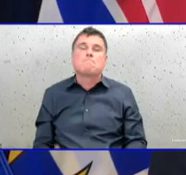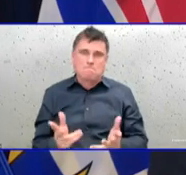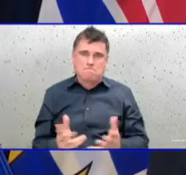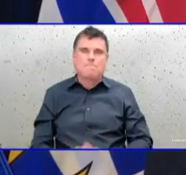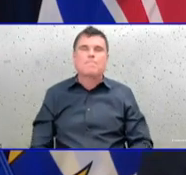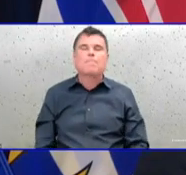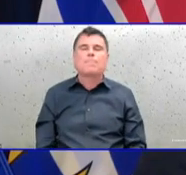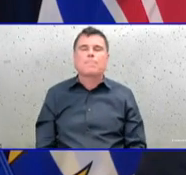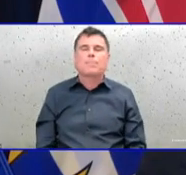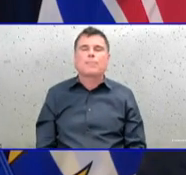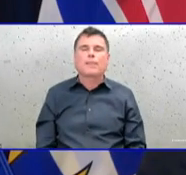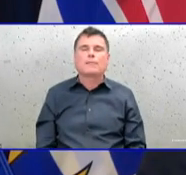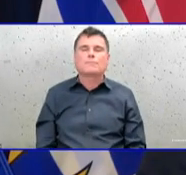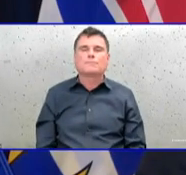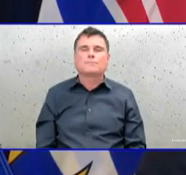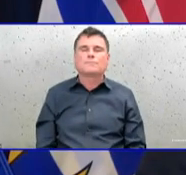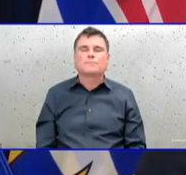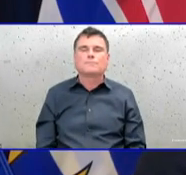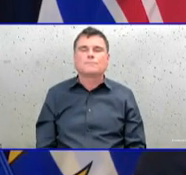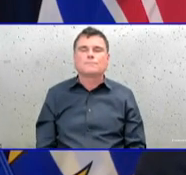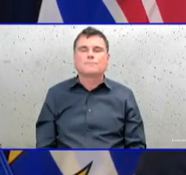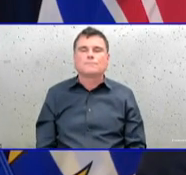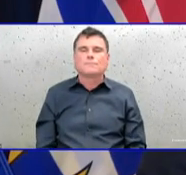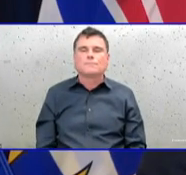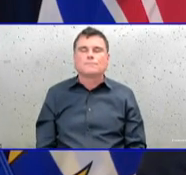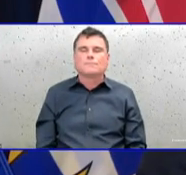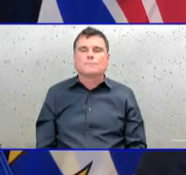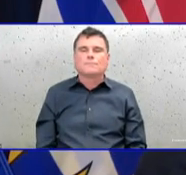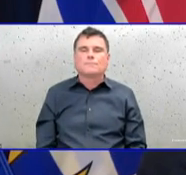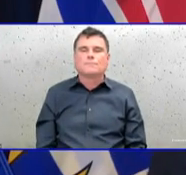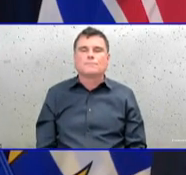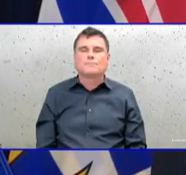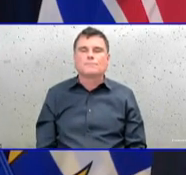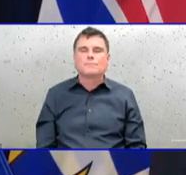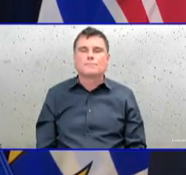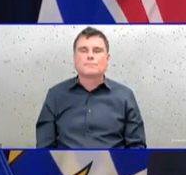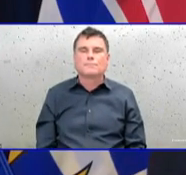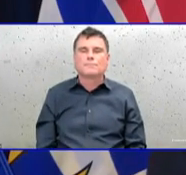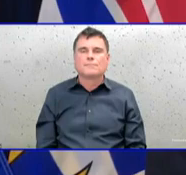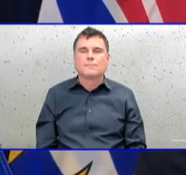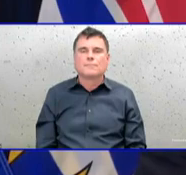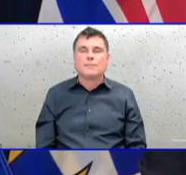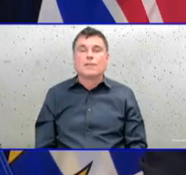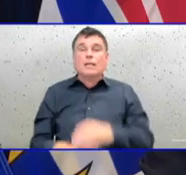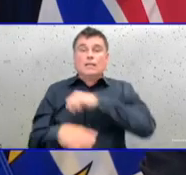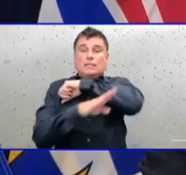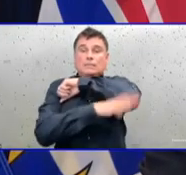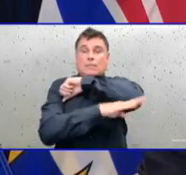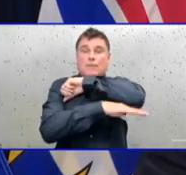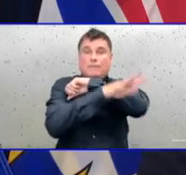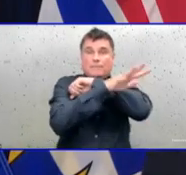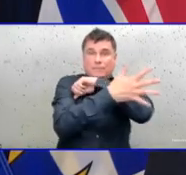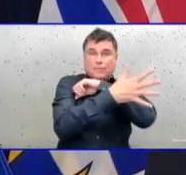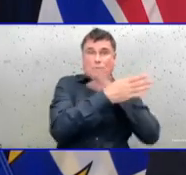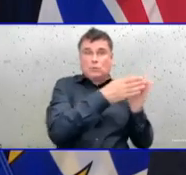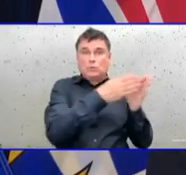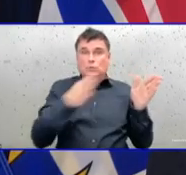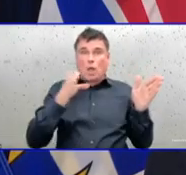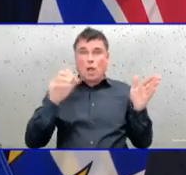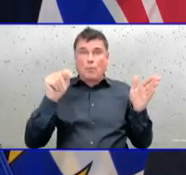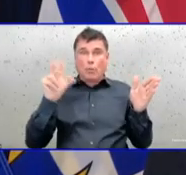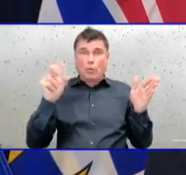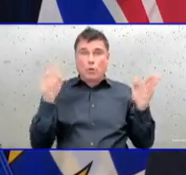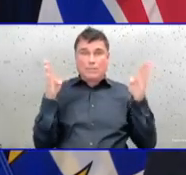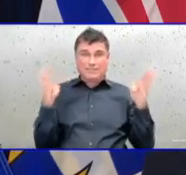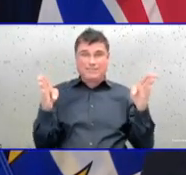Authority. From September 5th to October 30th, there have now been 2,389 surgical postponements. I want to